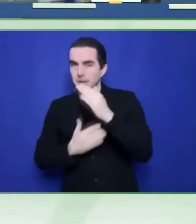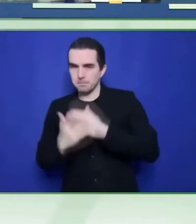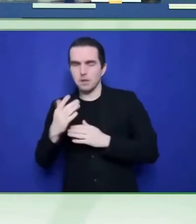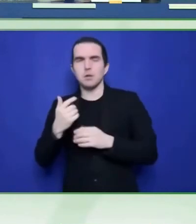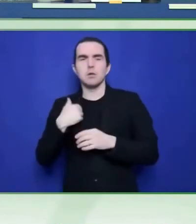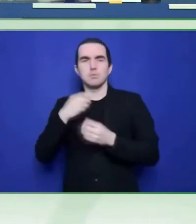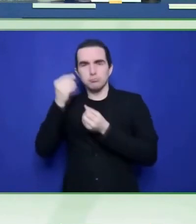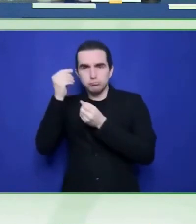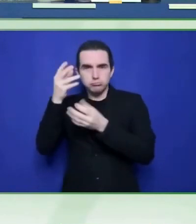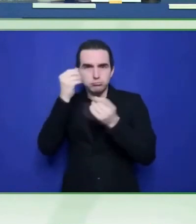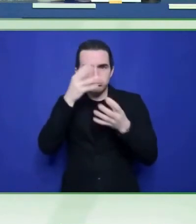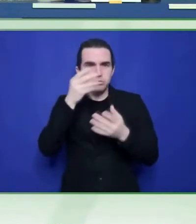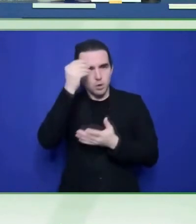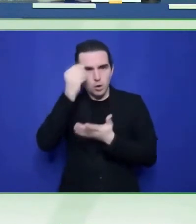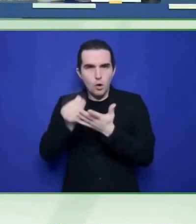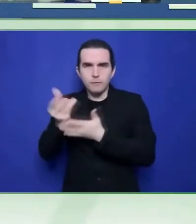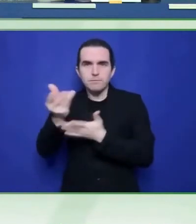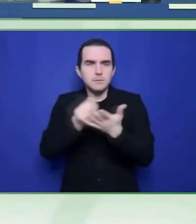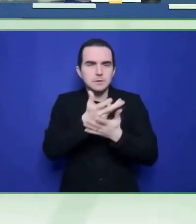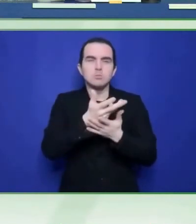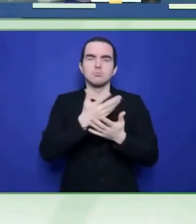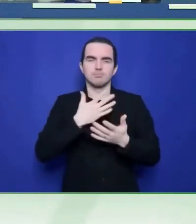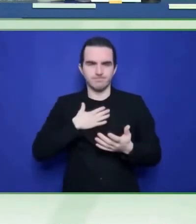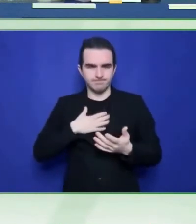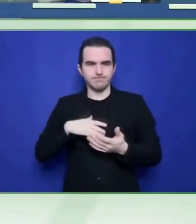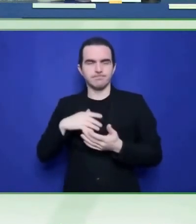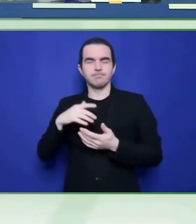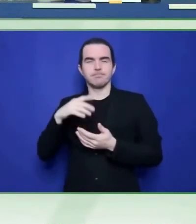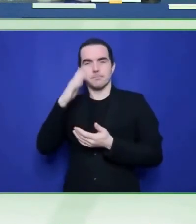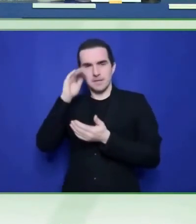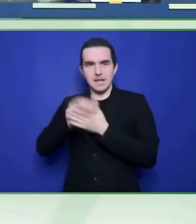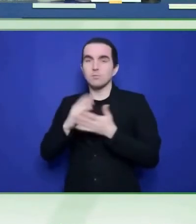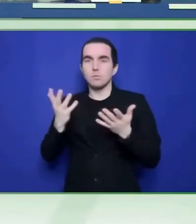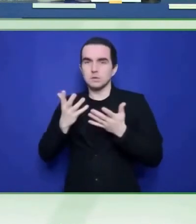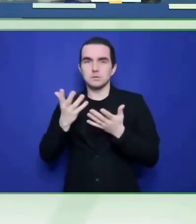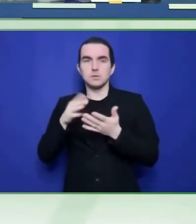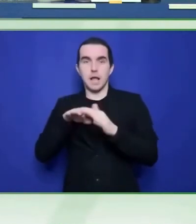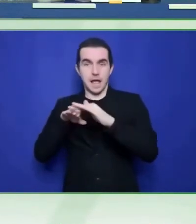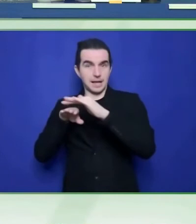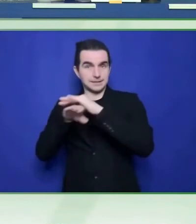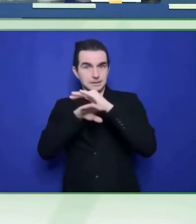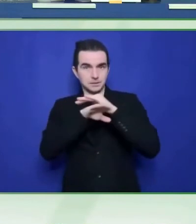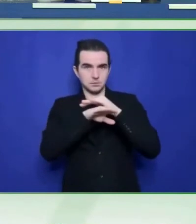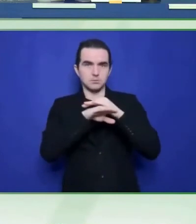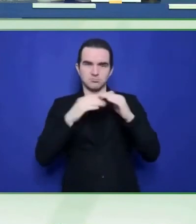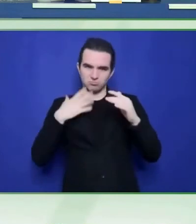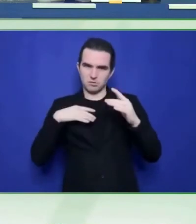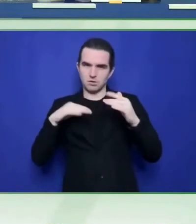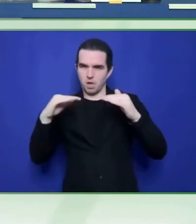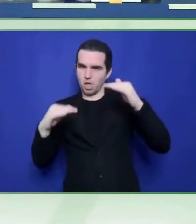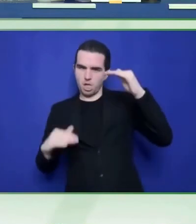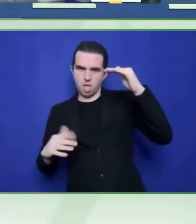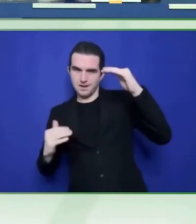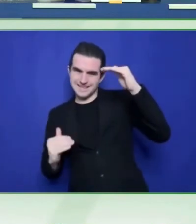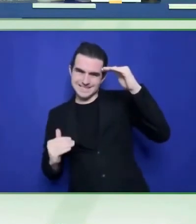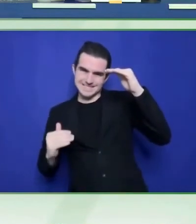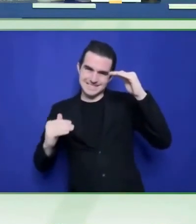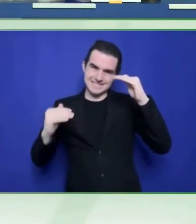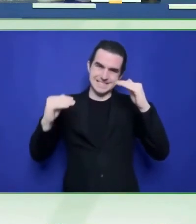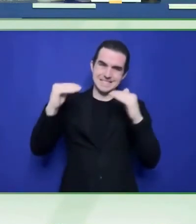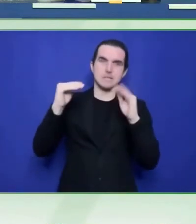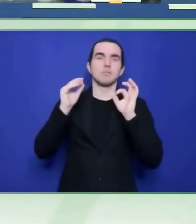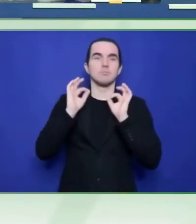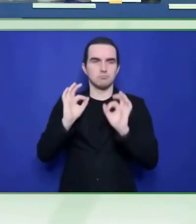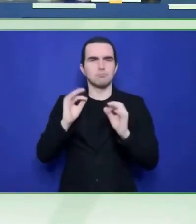creating a world with zero barriers for everyone.